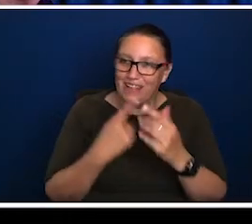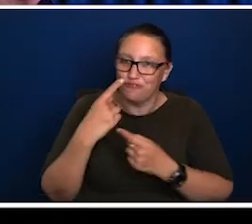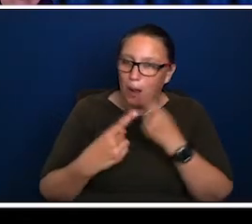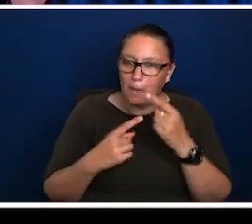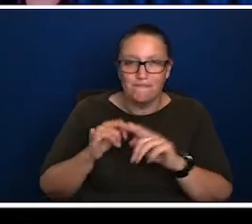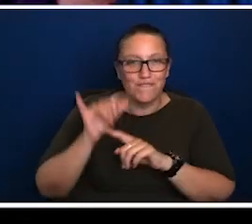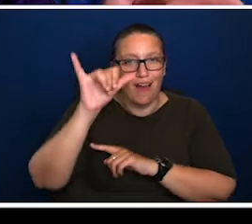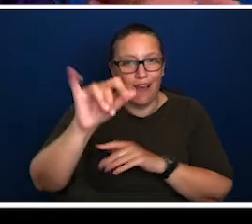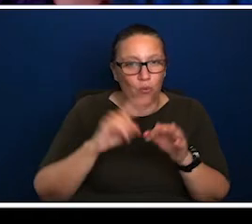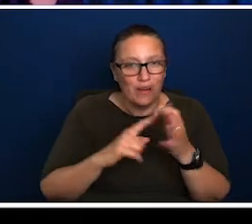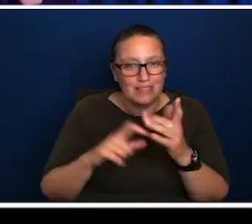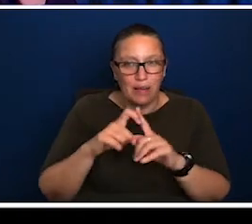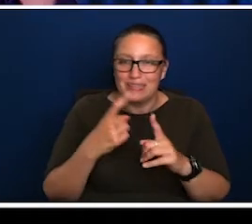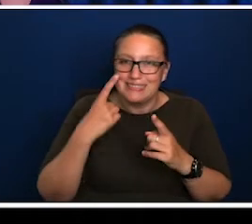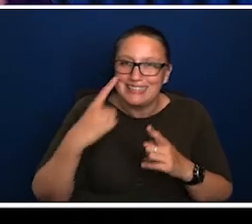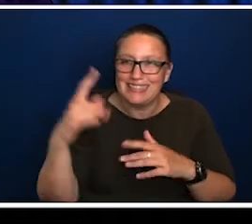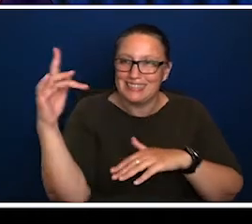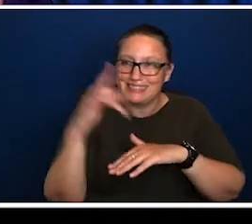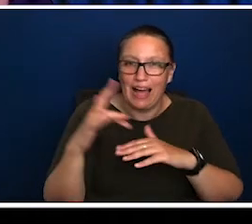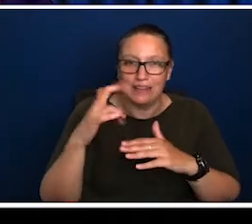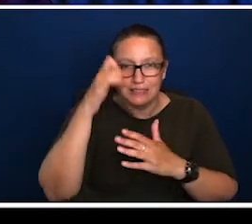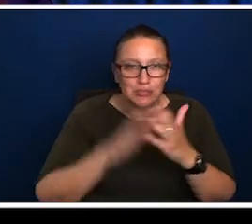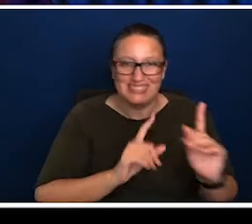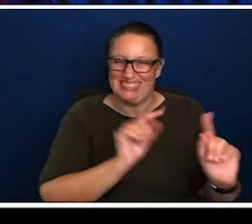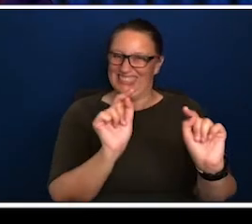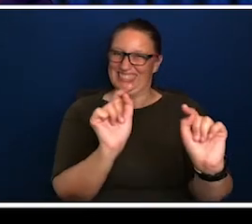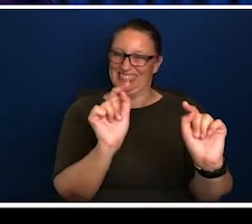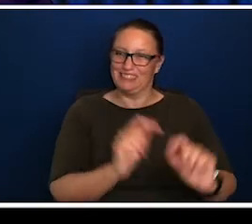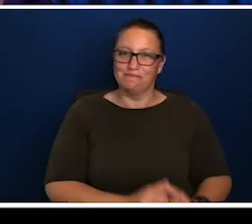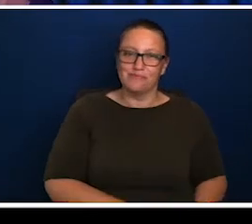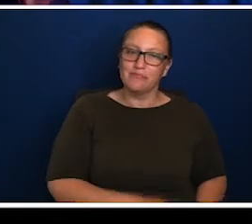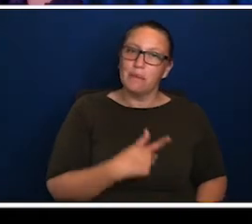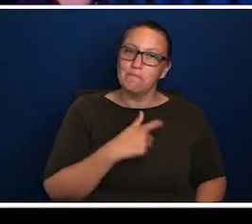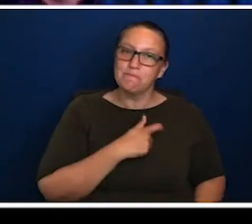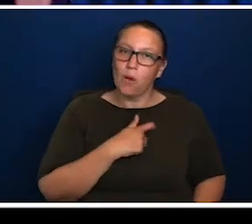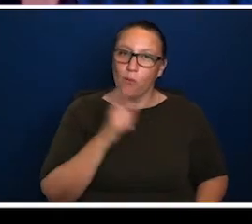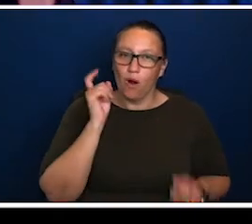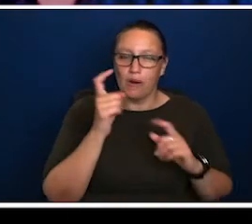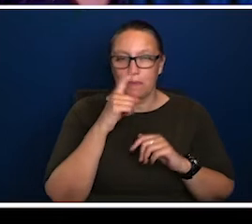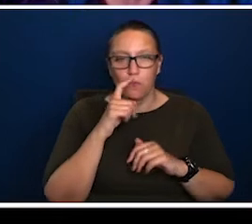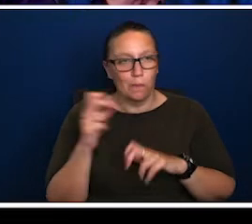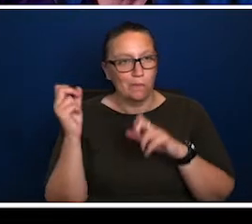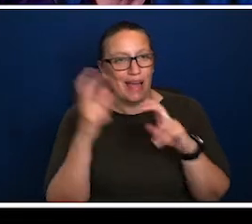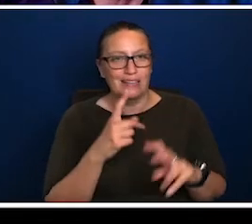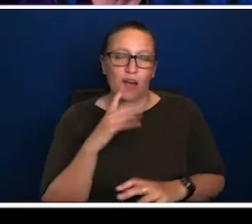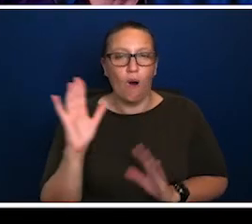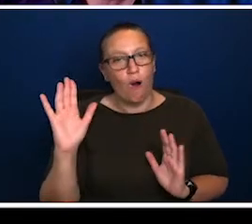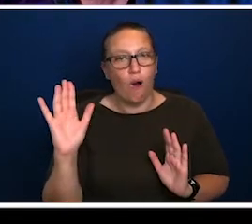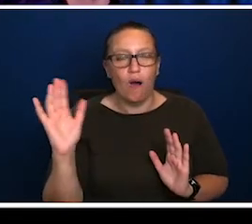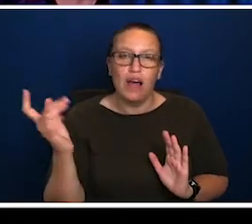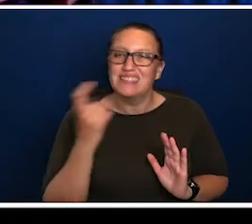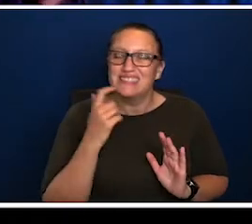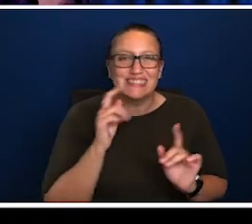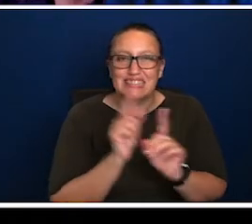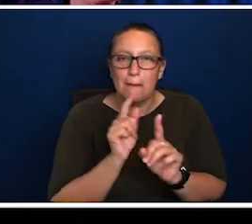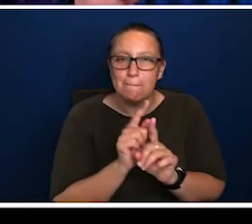that understands what's missing, but when they put the things back together again, I fear that they'll still be putting them back, um, based on